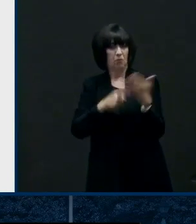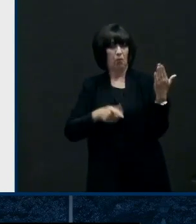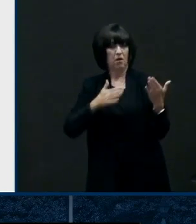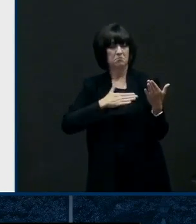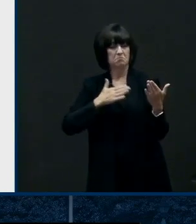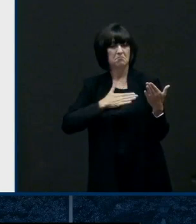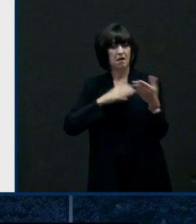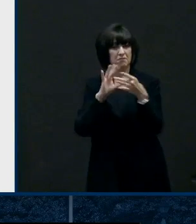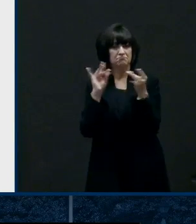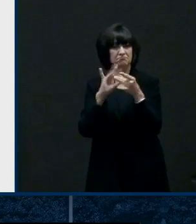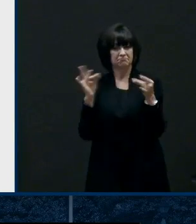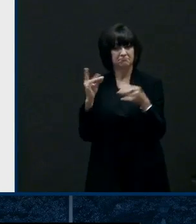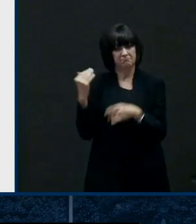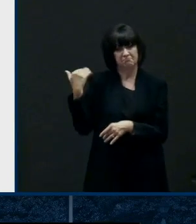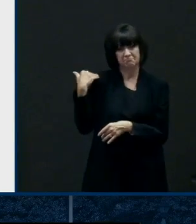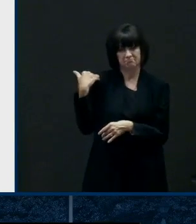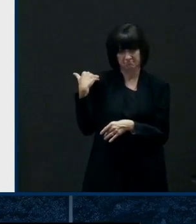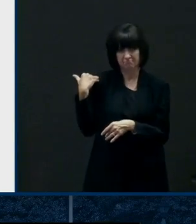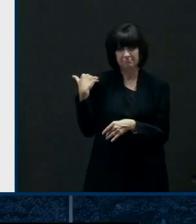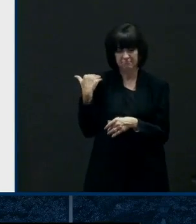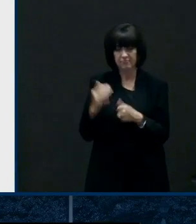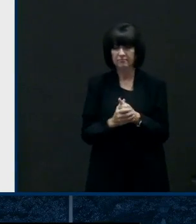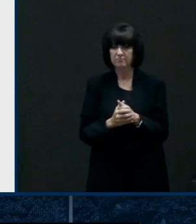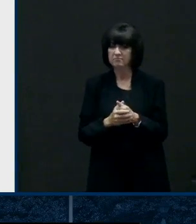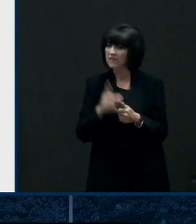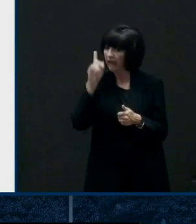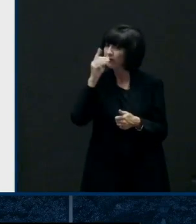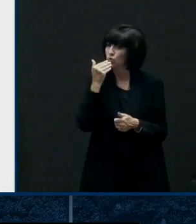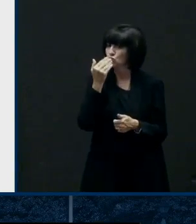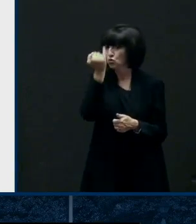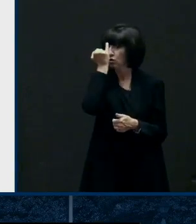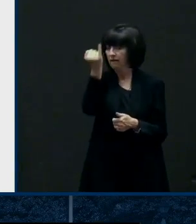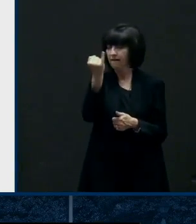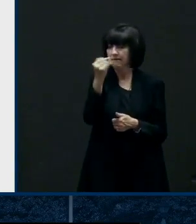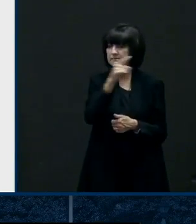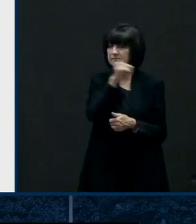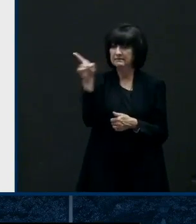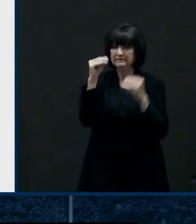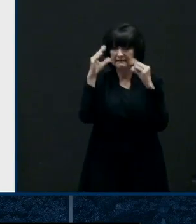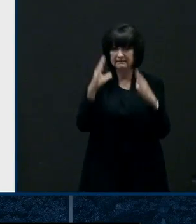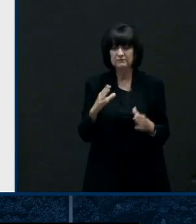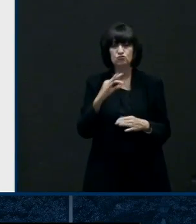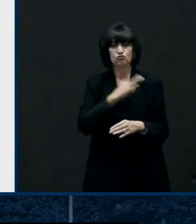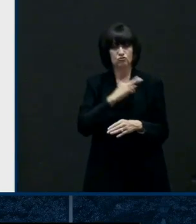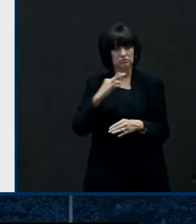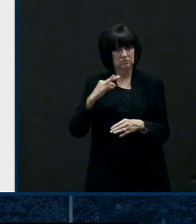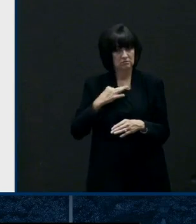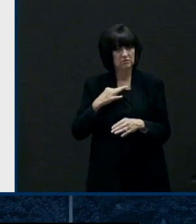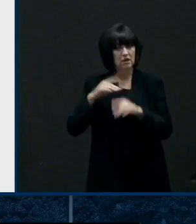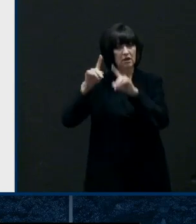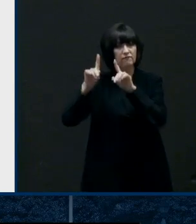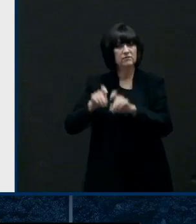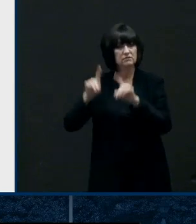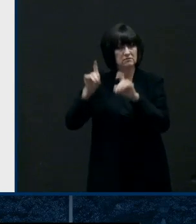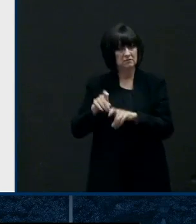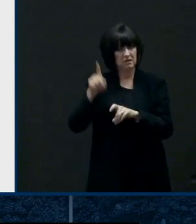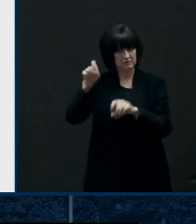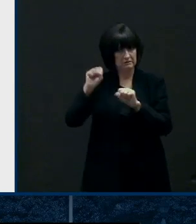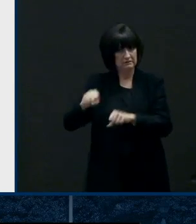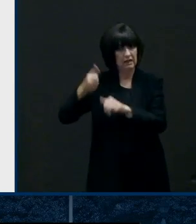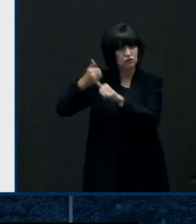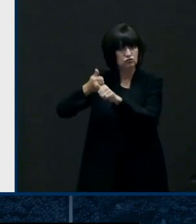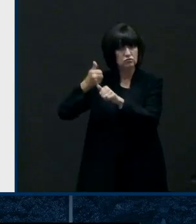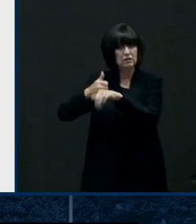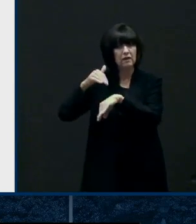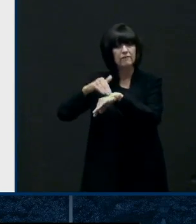easy easy for teachers and staff uh to make sure that they get tested since they can basically do it themselves at